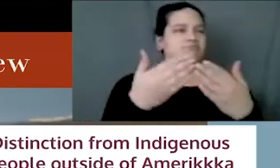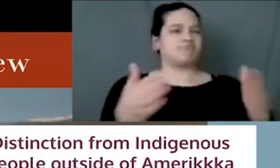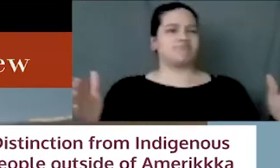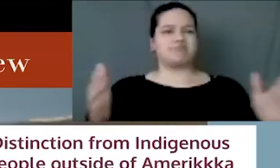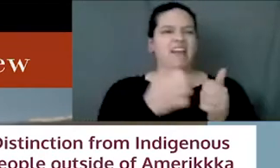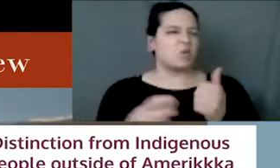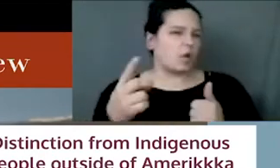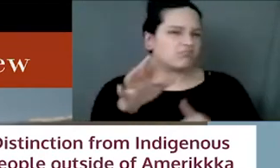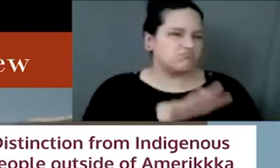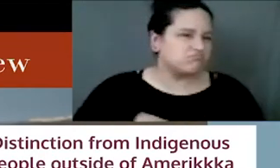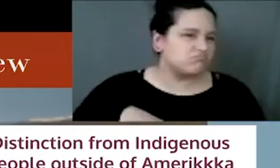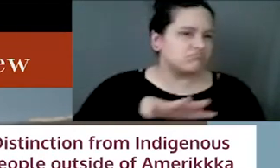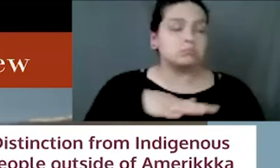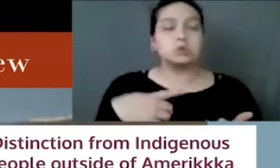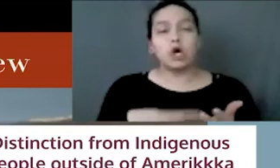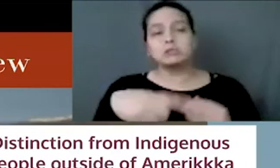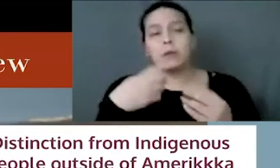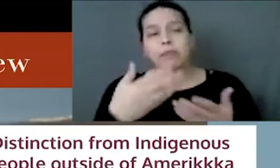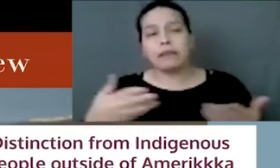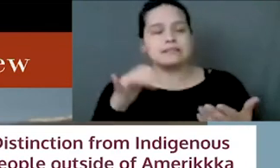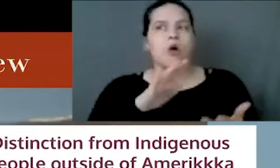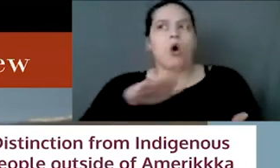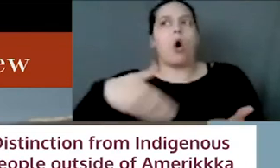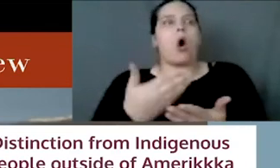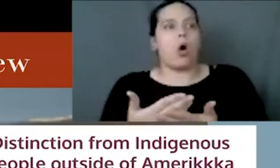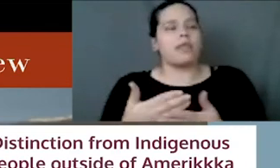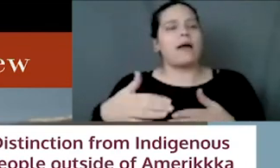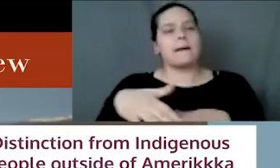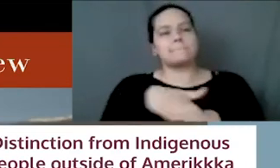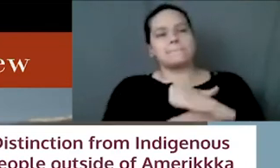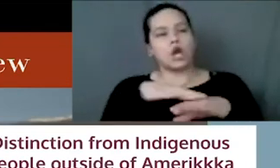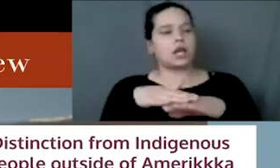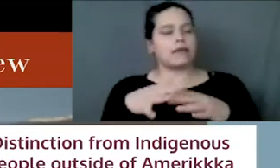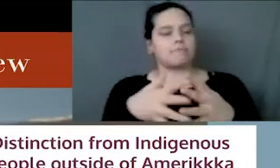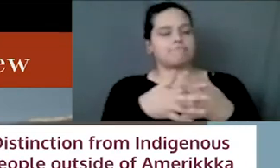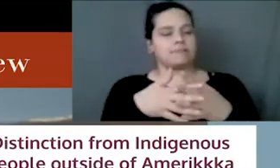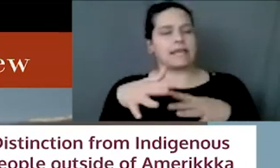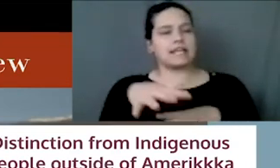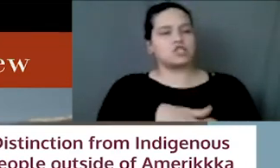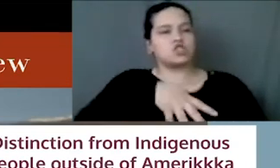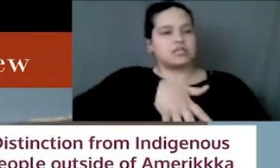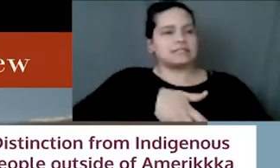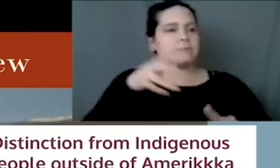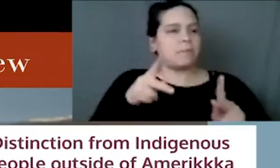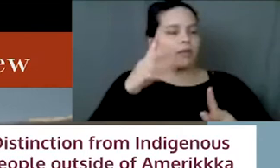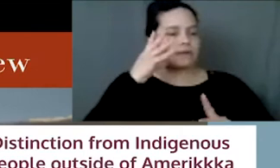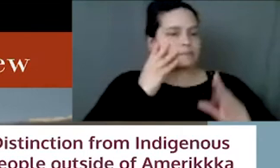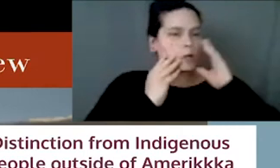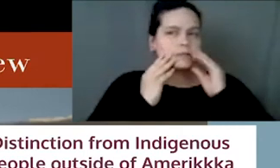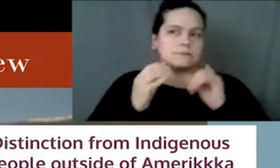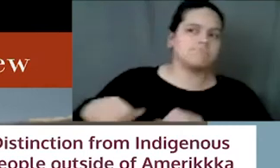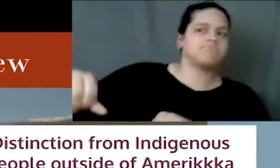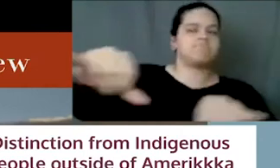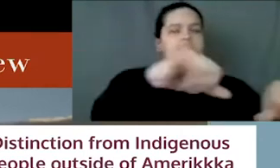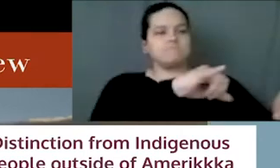things that all of the American indigenous people experience. So